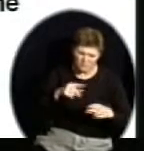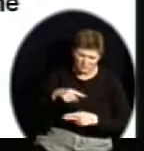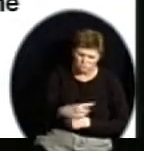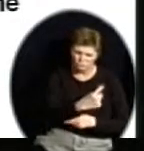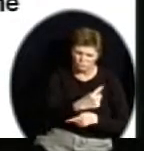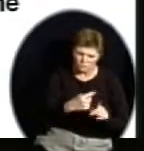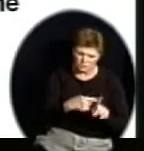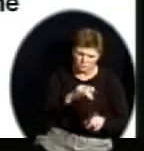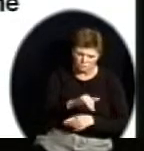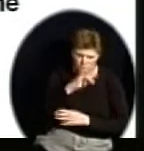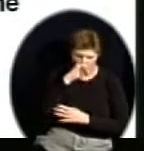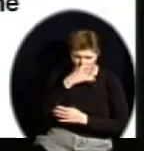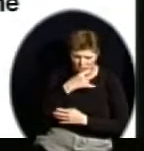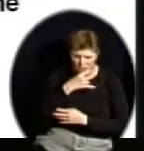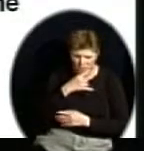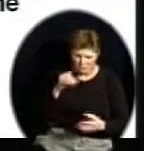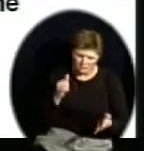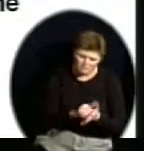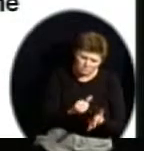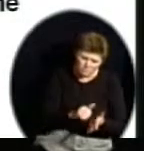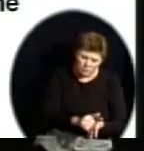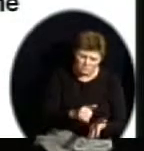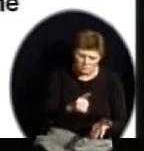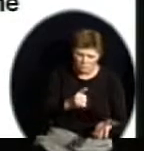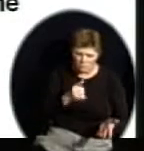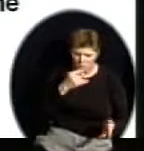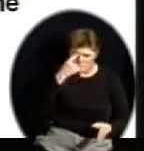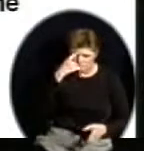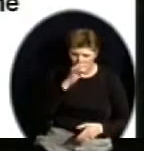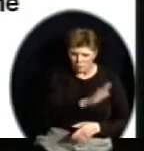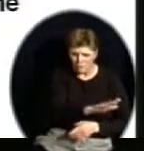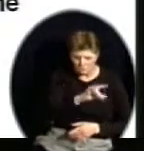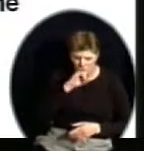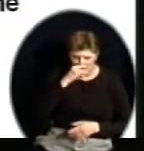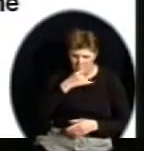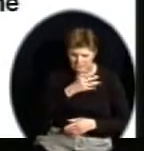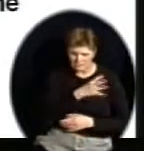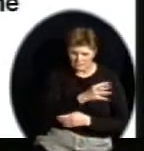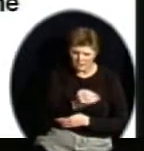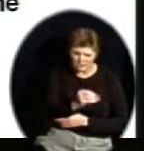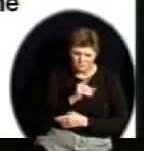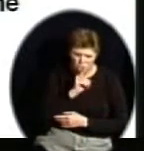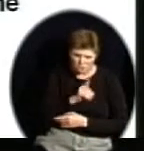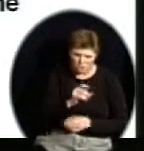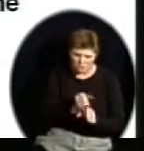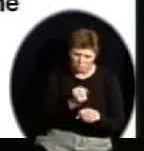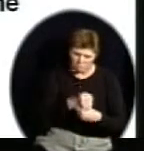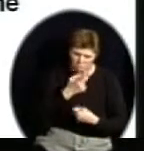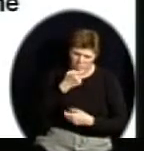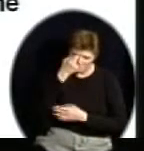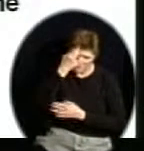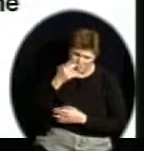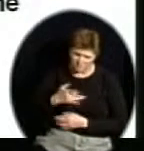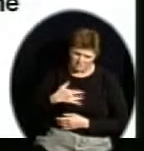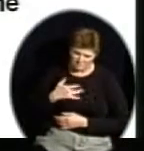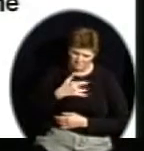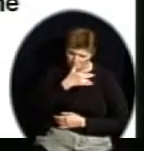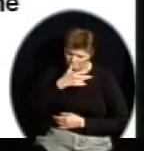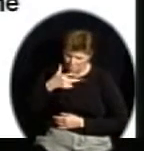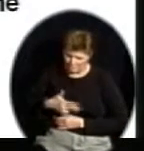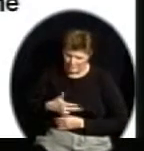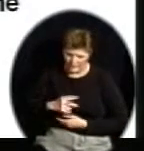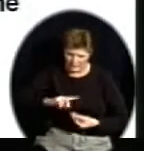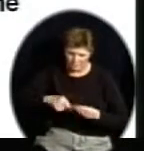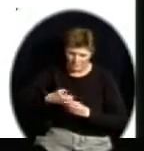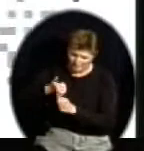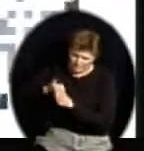some students, and very degrading to many of our parents who understand where their children are, understand the progress they have made, and then why test them